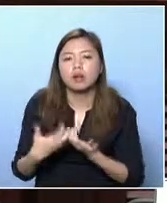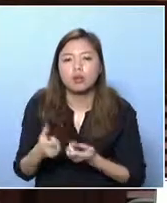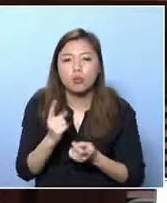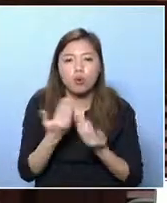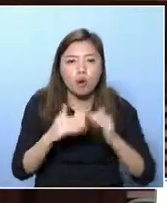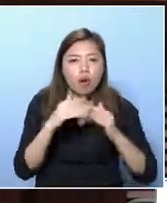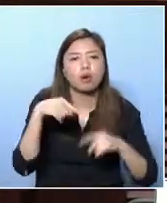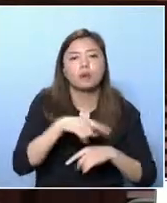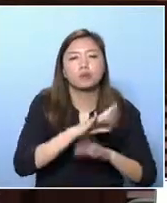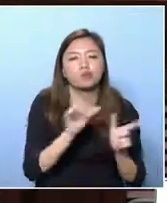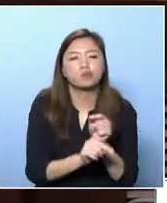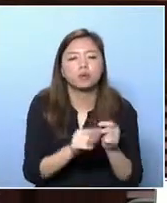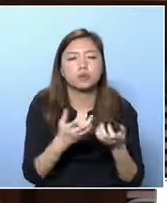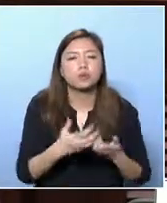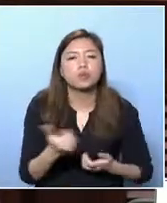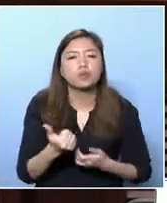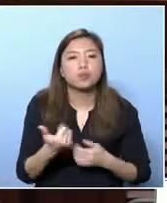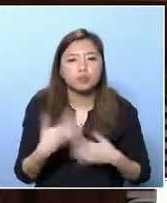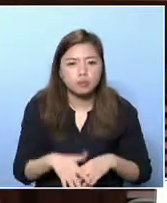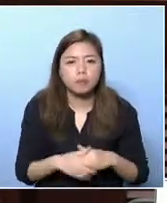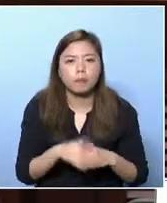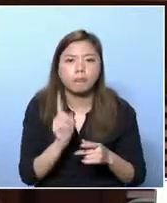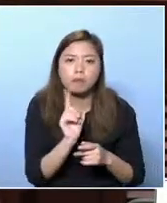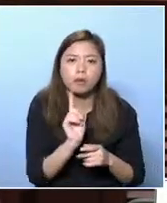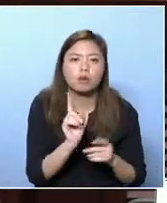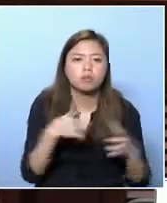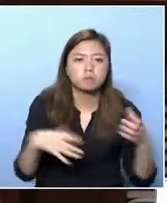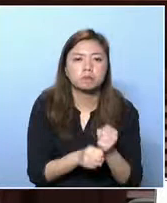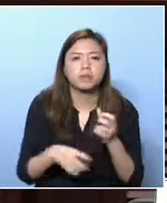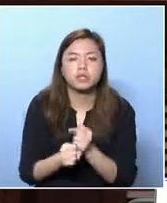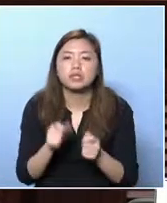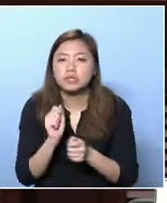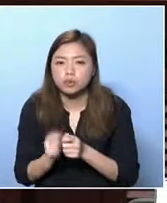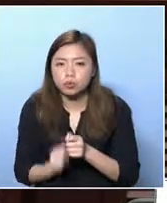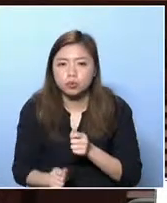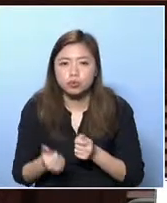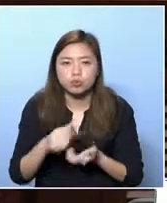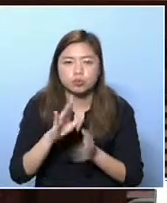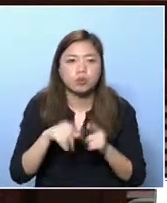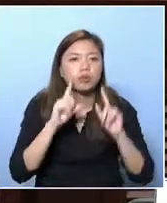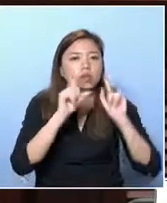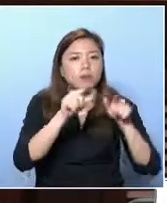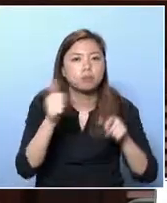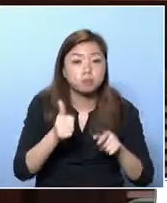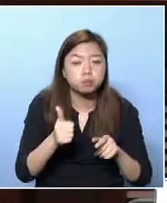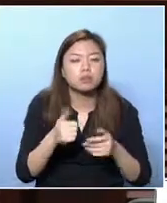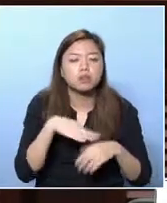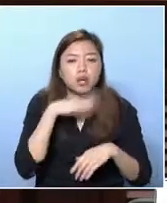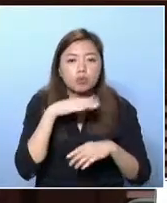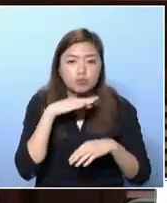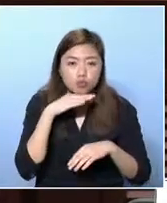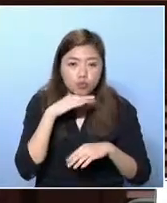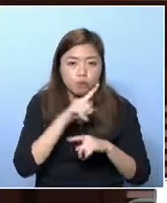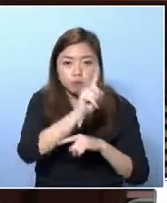we may have got the data of disabled students